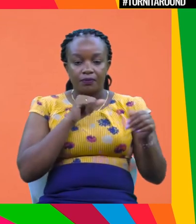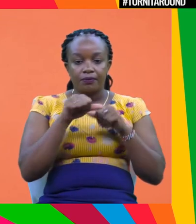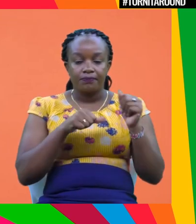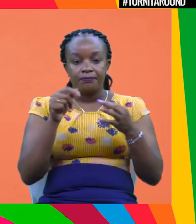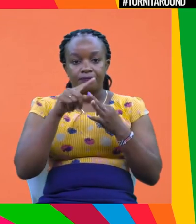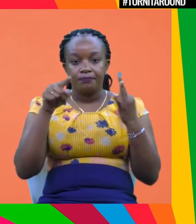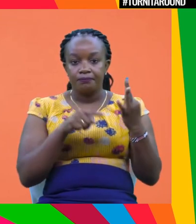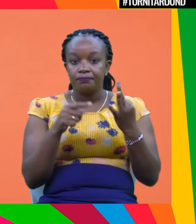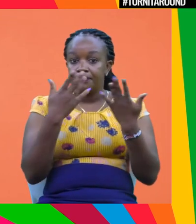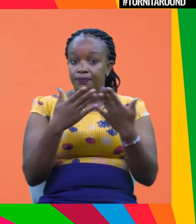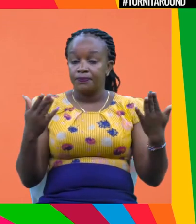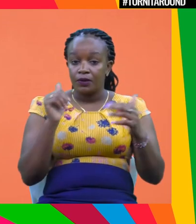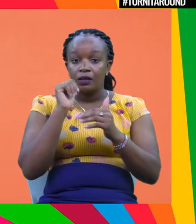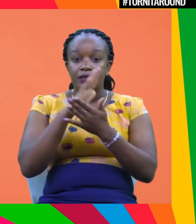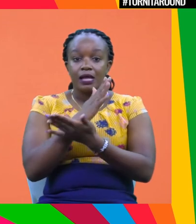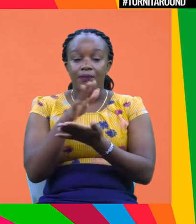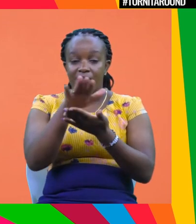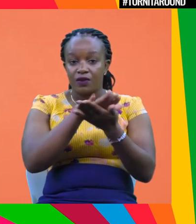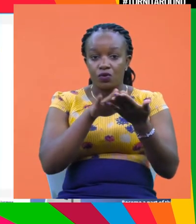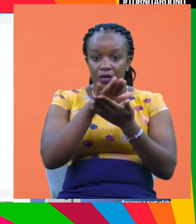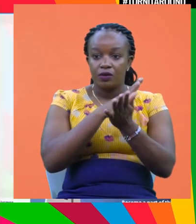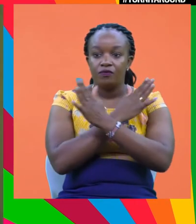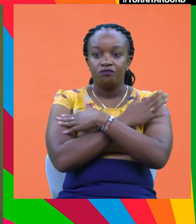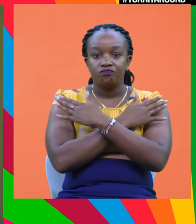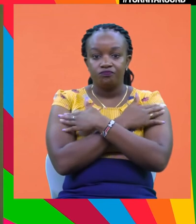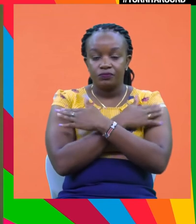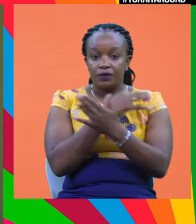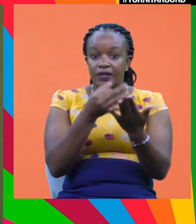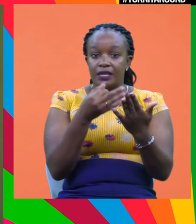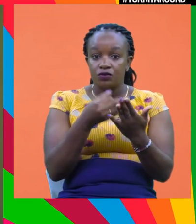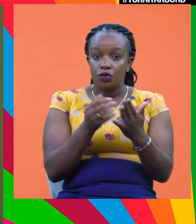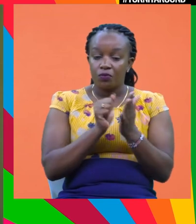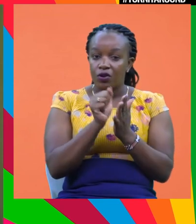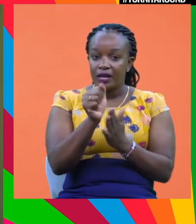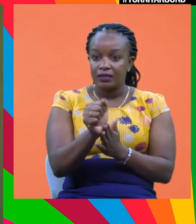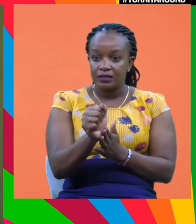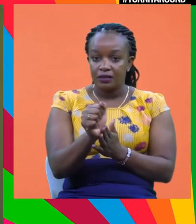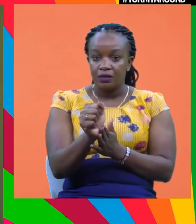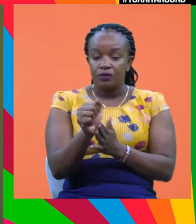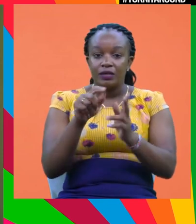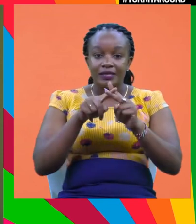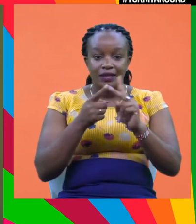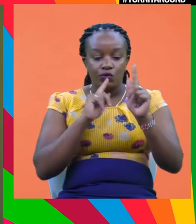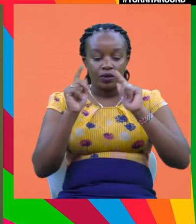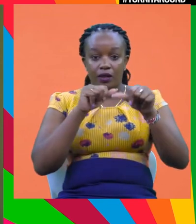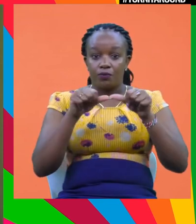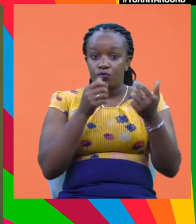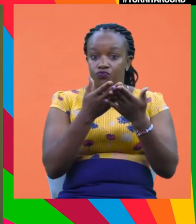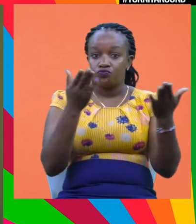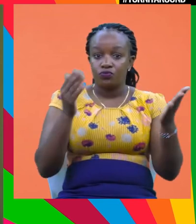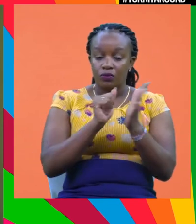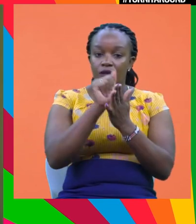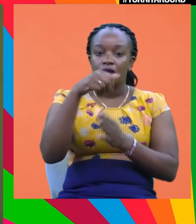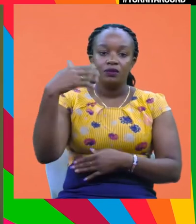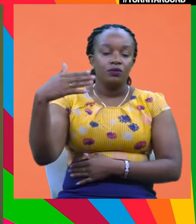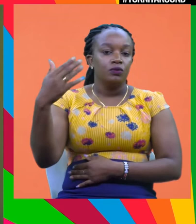greenwashing and some environmentally friendly so-called financial products. It's not so clear what these products always